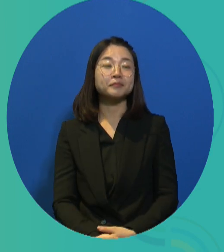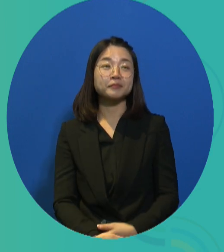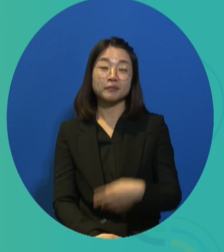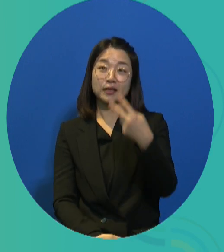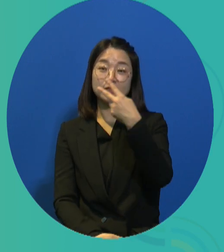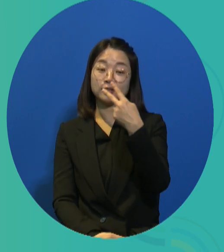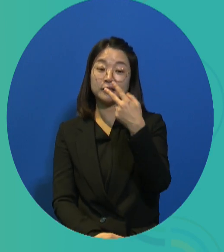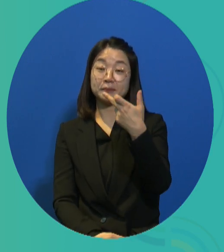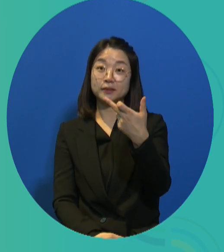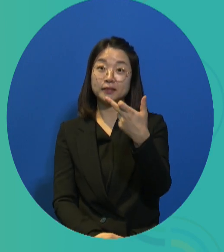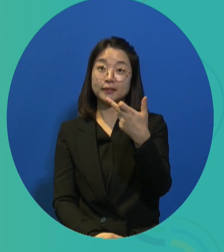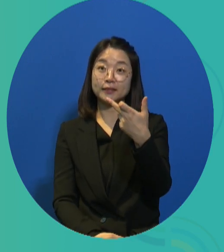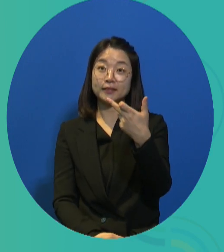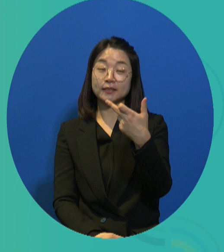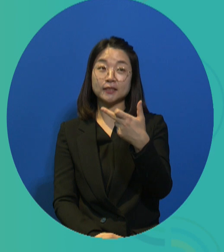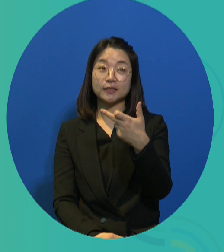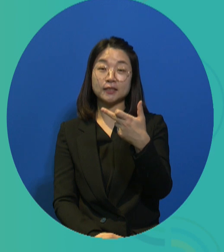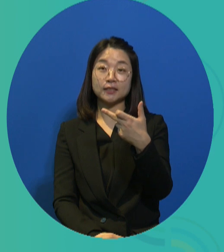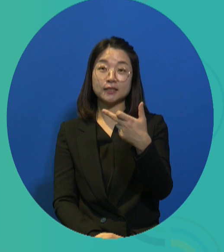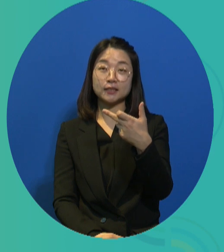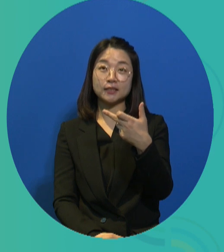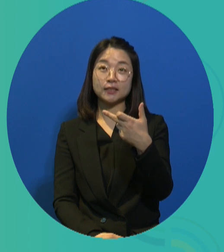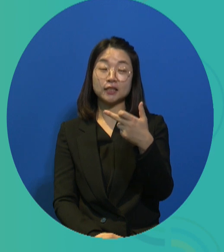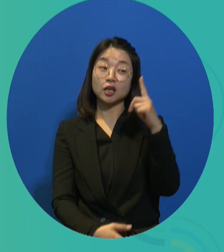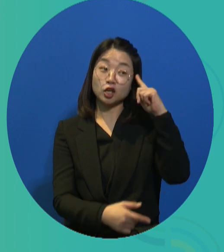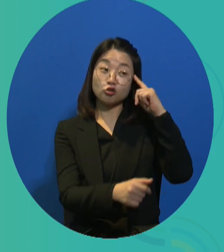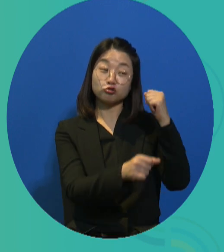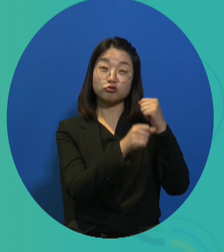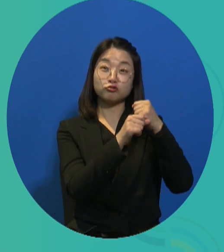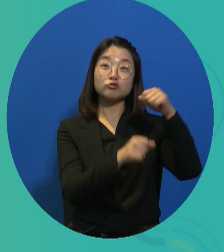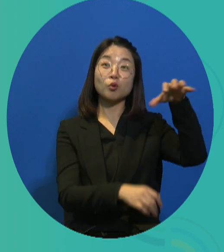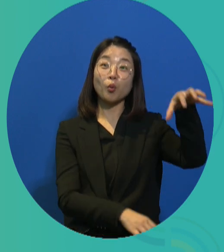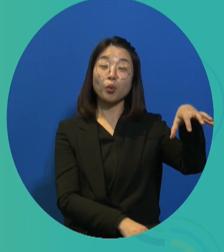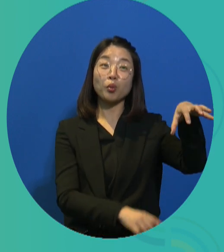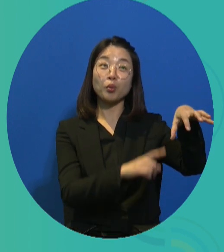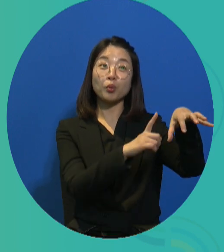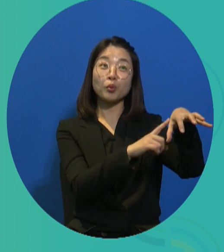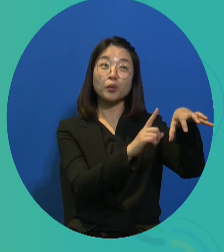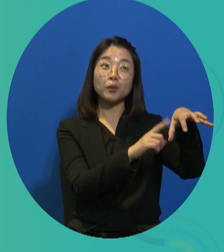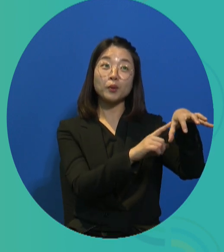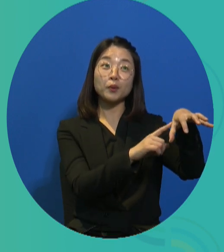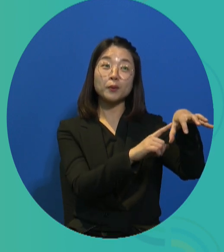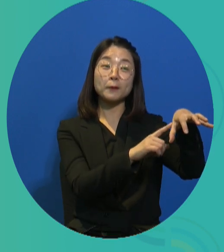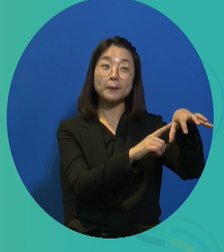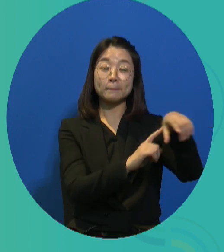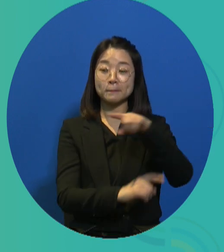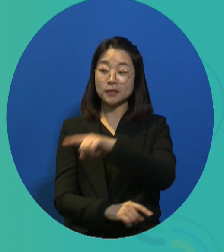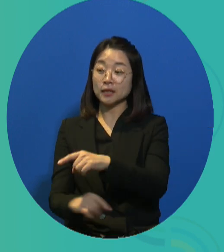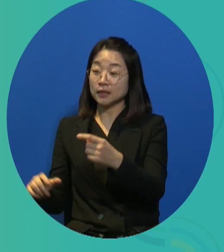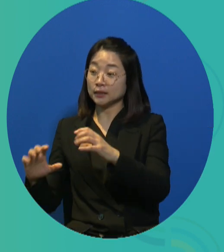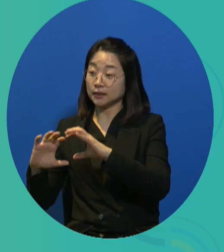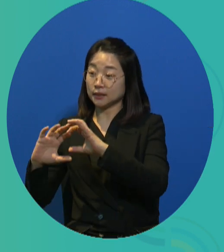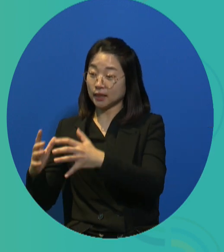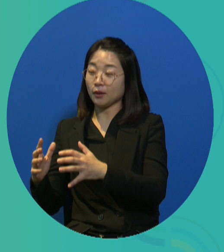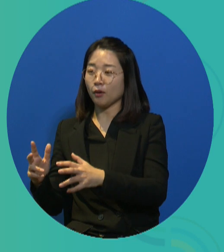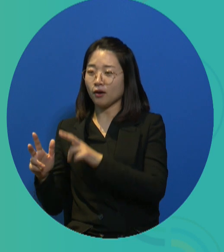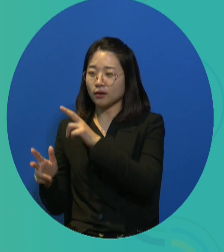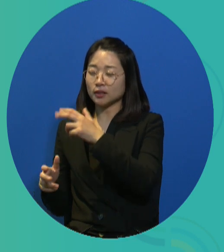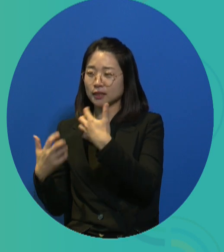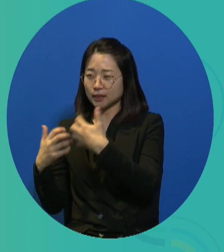look at the side from the left hand in 2017 kids, the Korean Institute of Economics and Trade